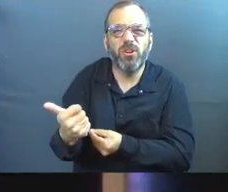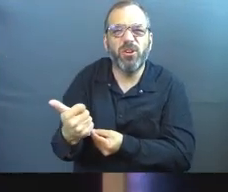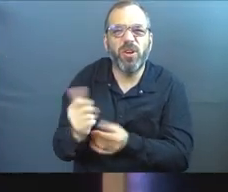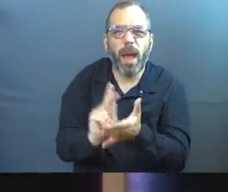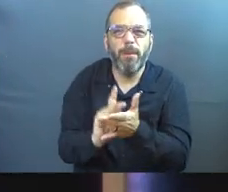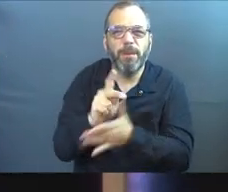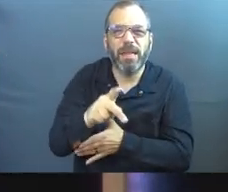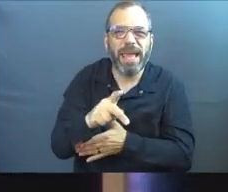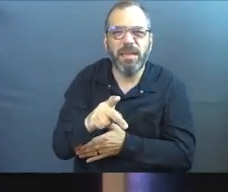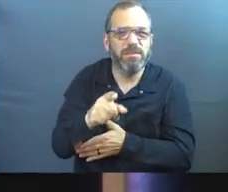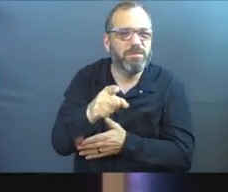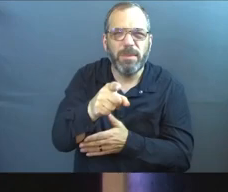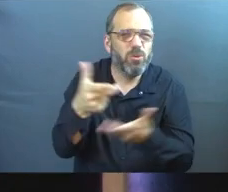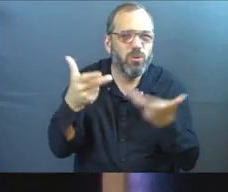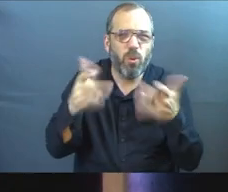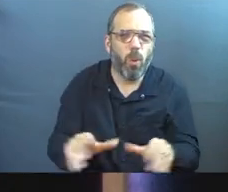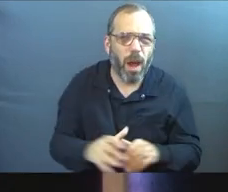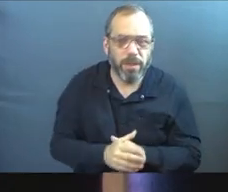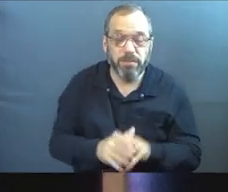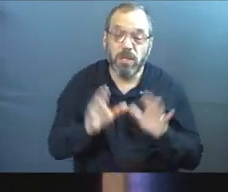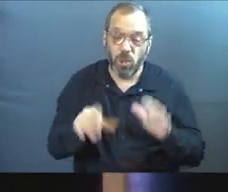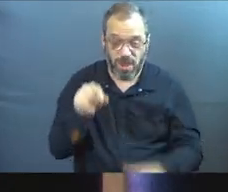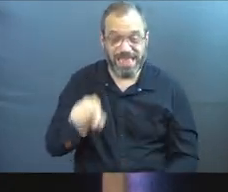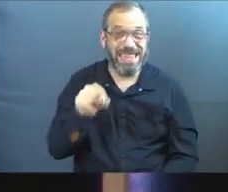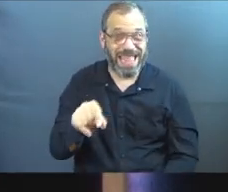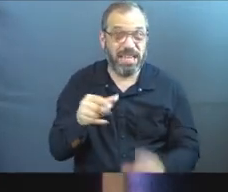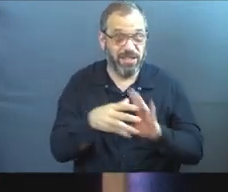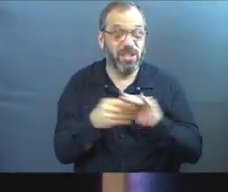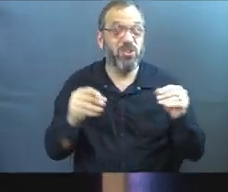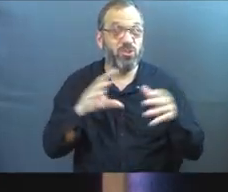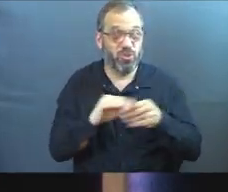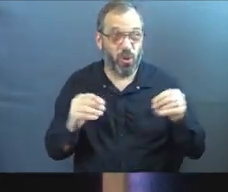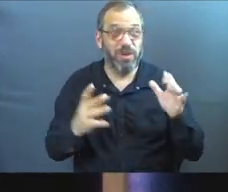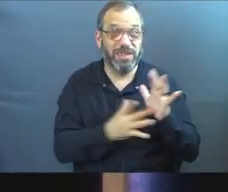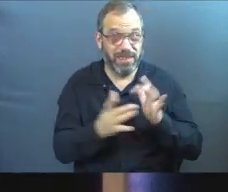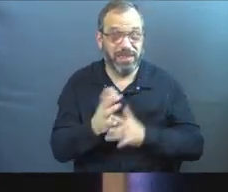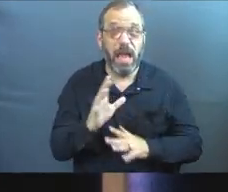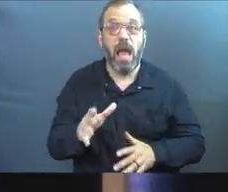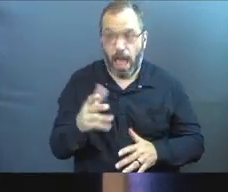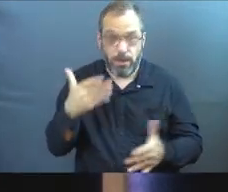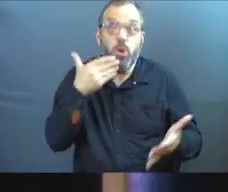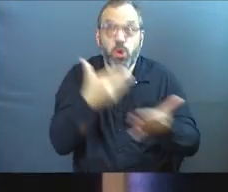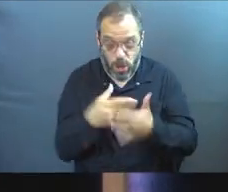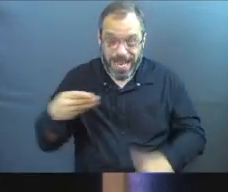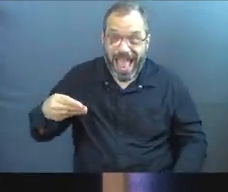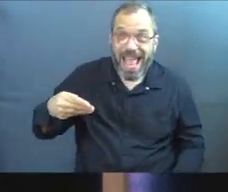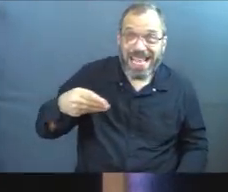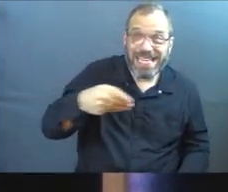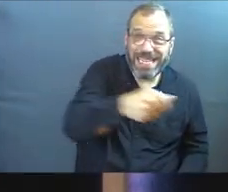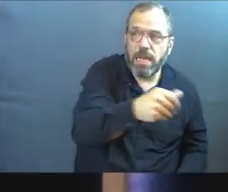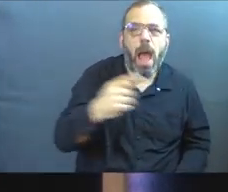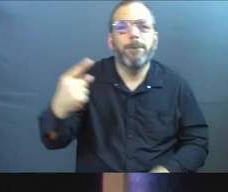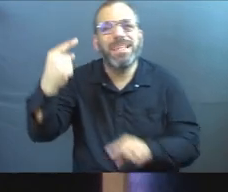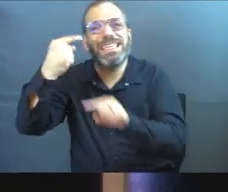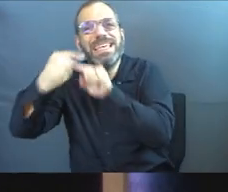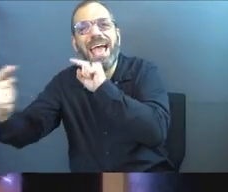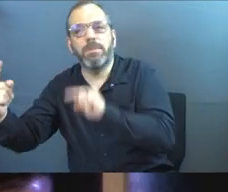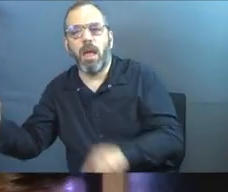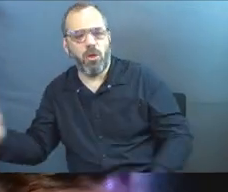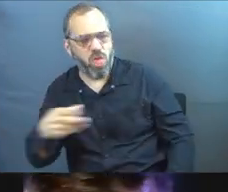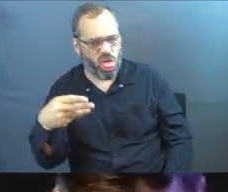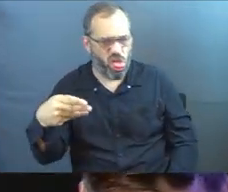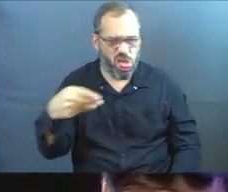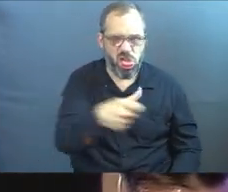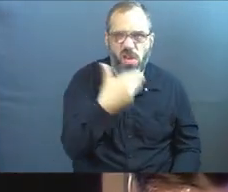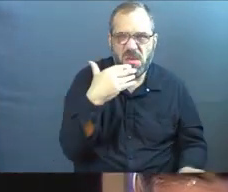Other things that you don't want. So this is the reality that Jesus is talking about. He planted good seed and then an enemy came in and planted